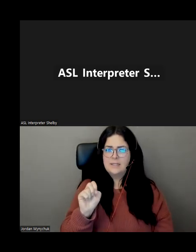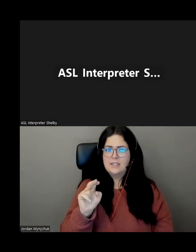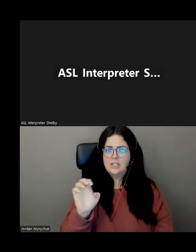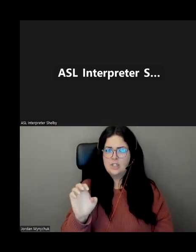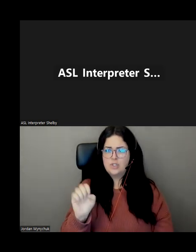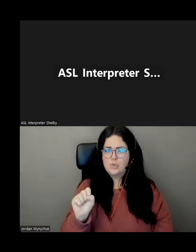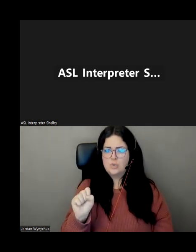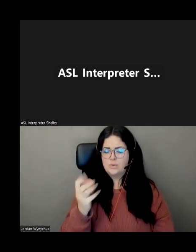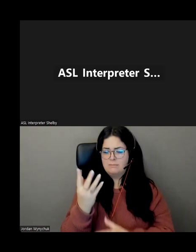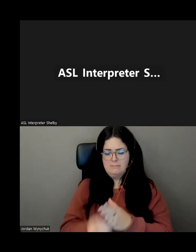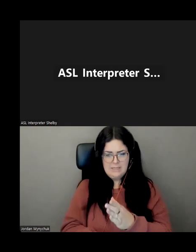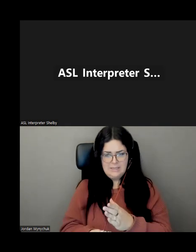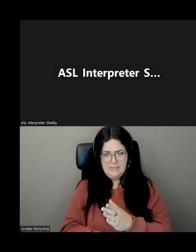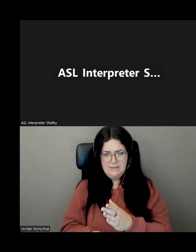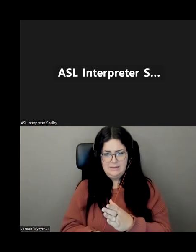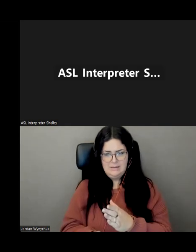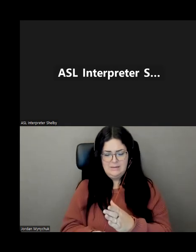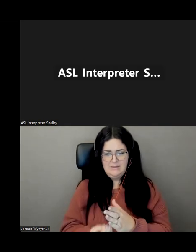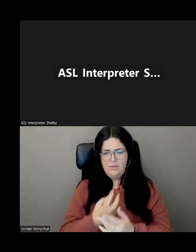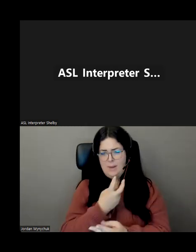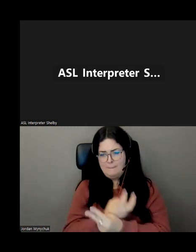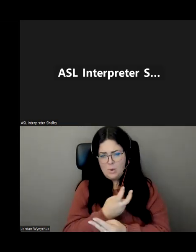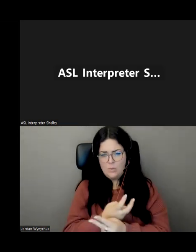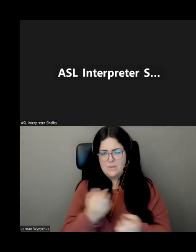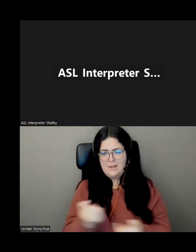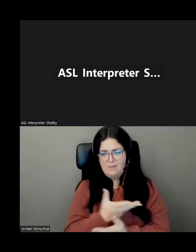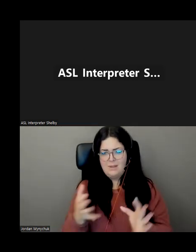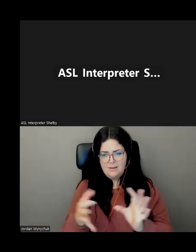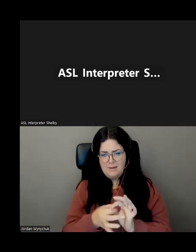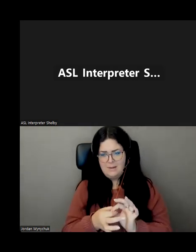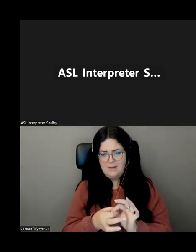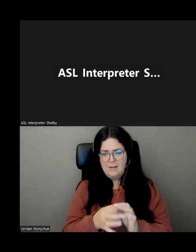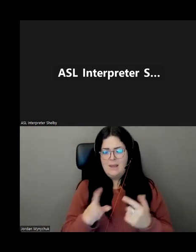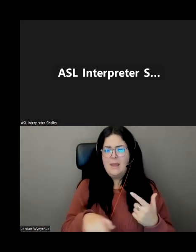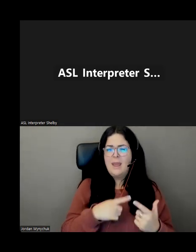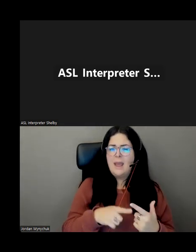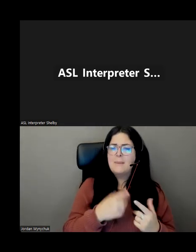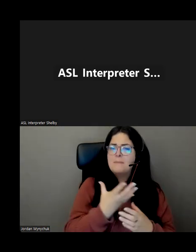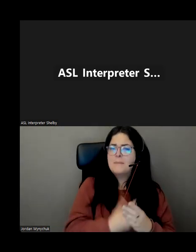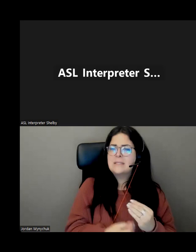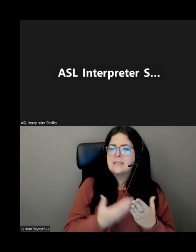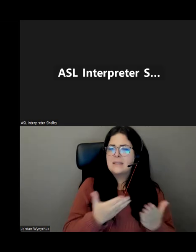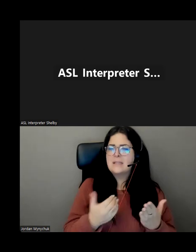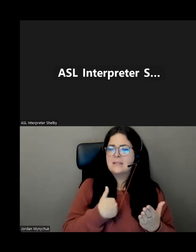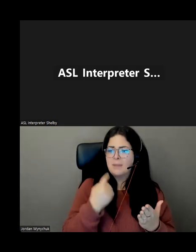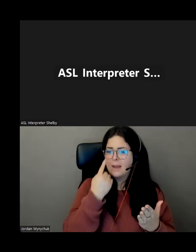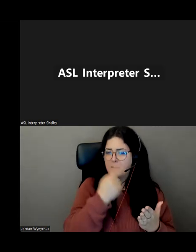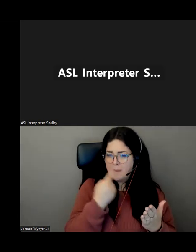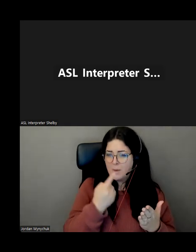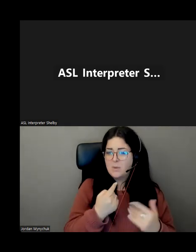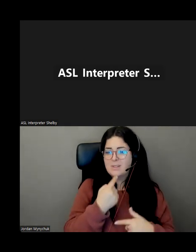they said i would never talk either as a result of it because i don't have frenulums in my mouth and clearly i've defied that i'm 63